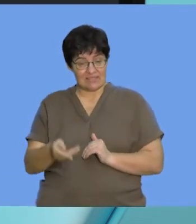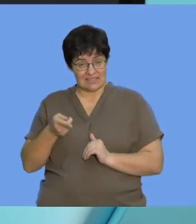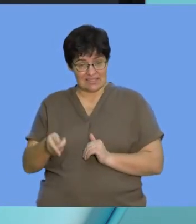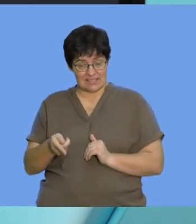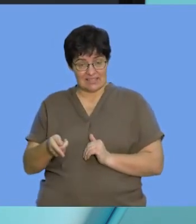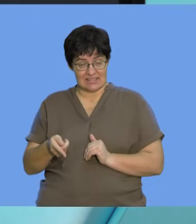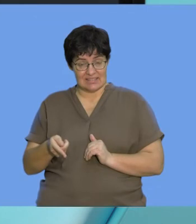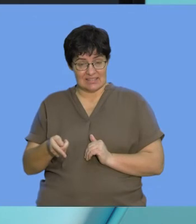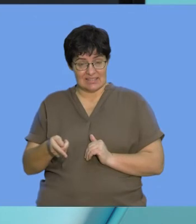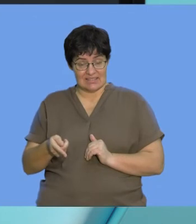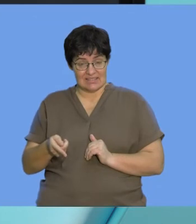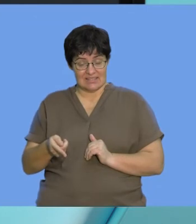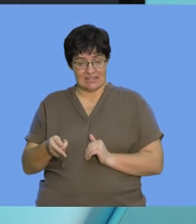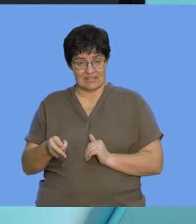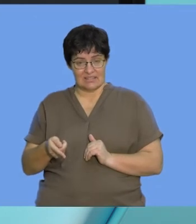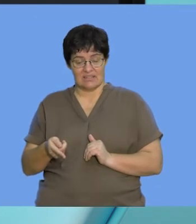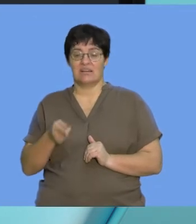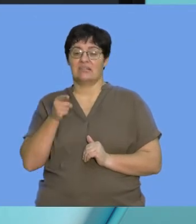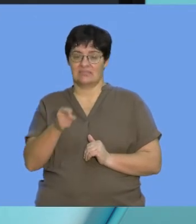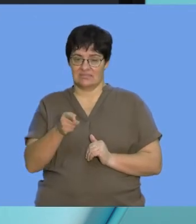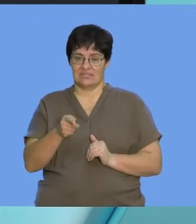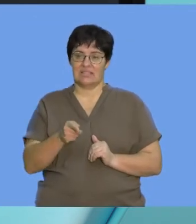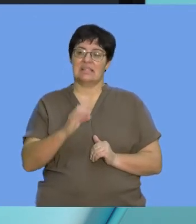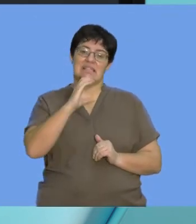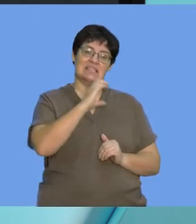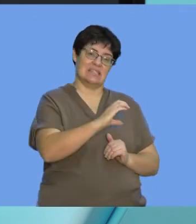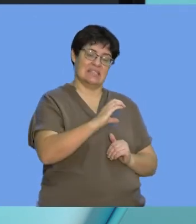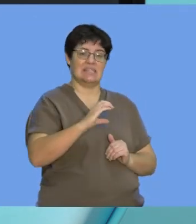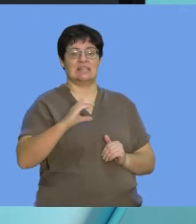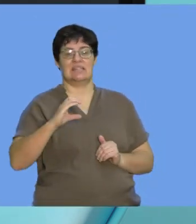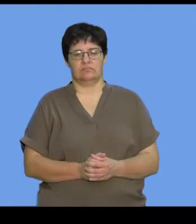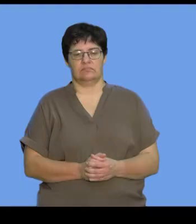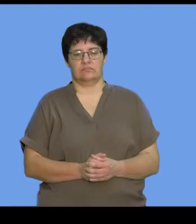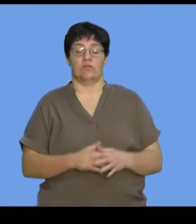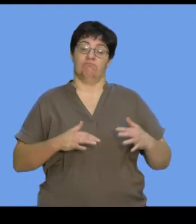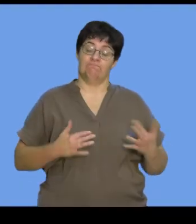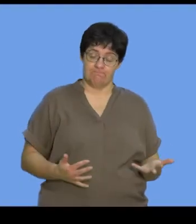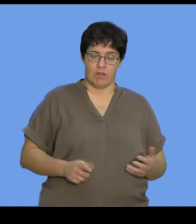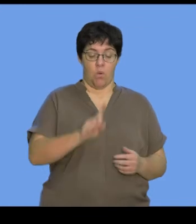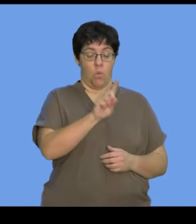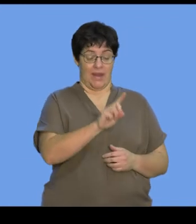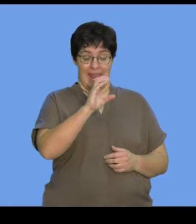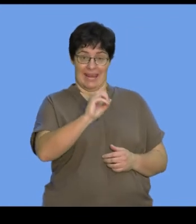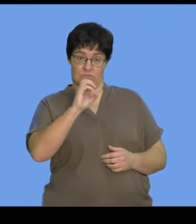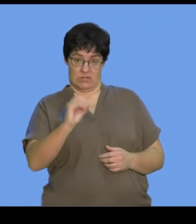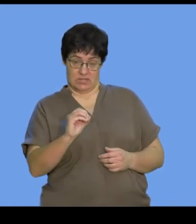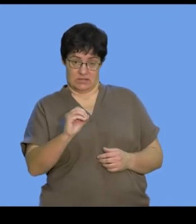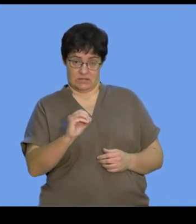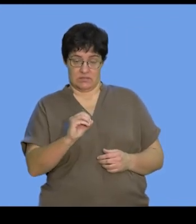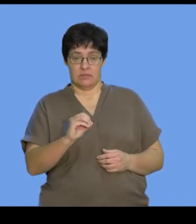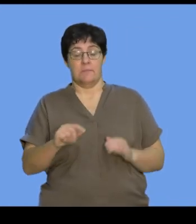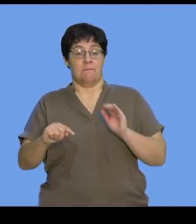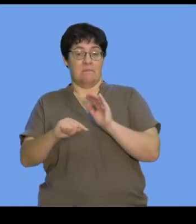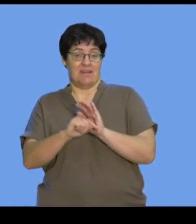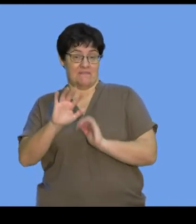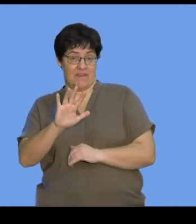of bases, or what's remaining, is your cytosine and thymine. So, 100 minus